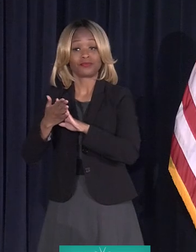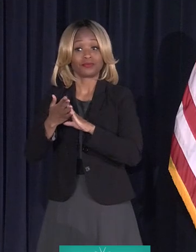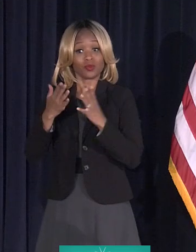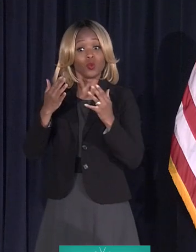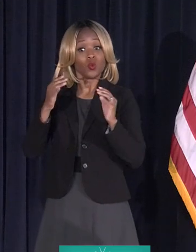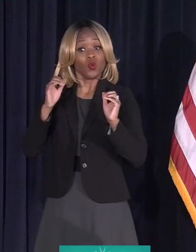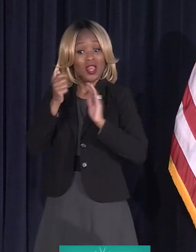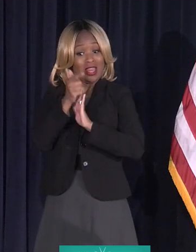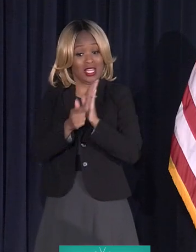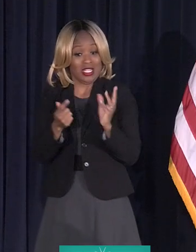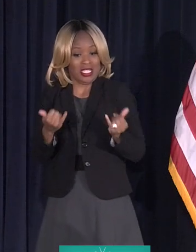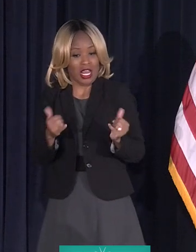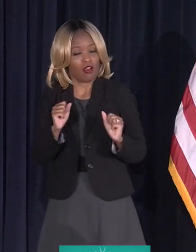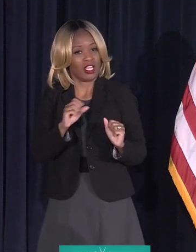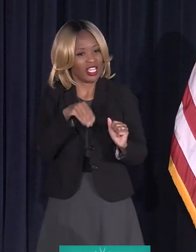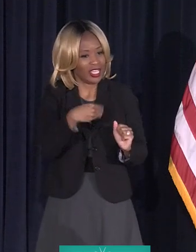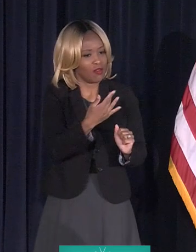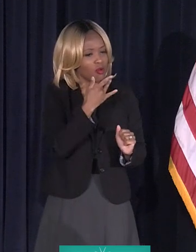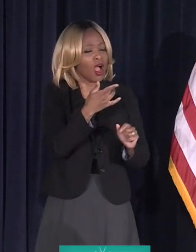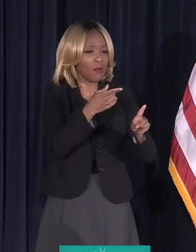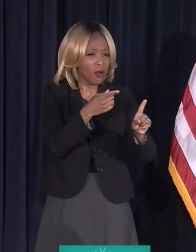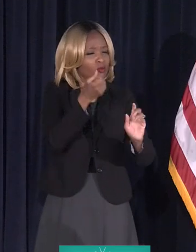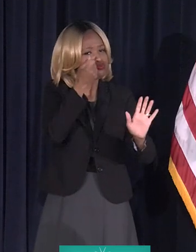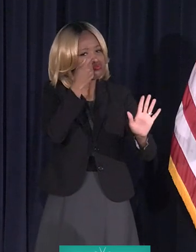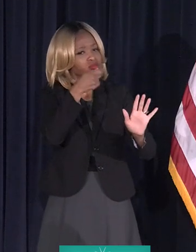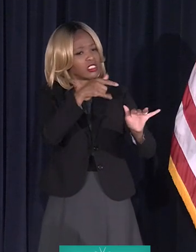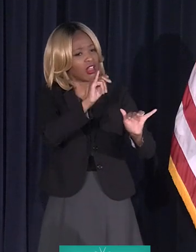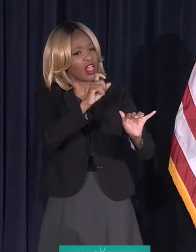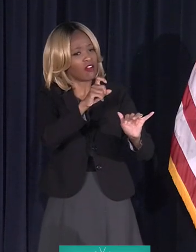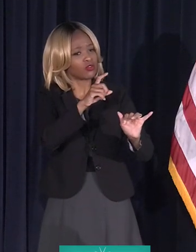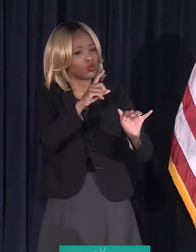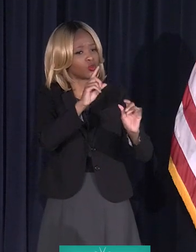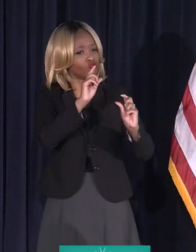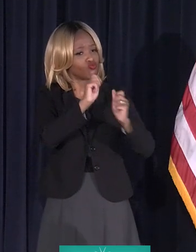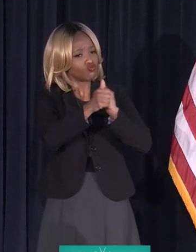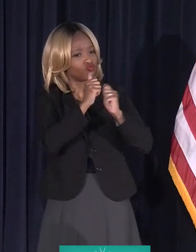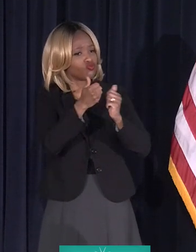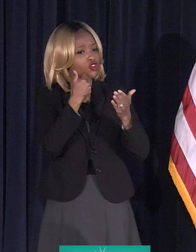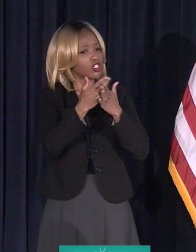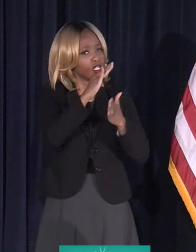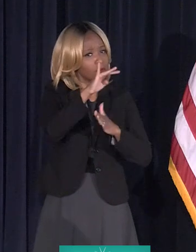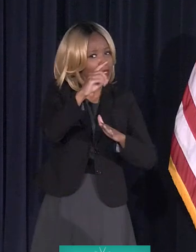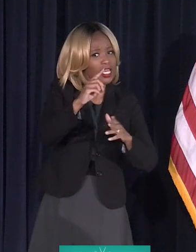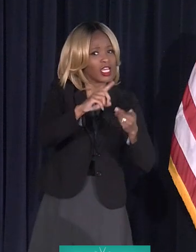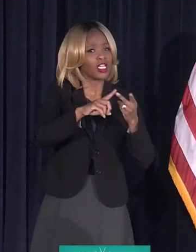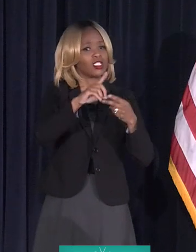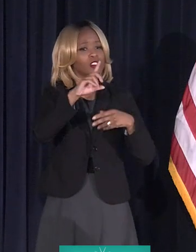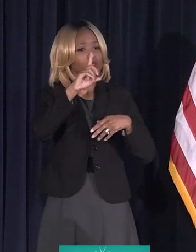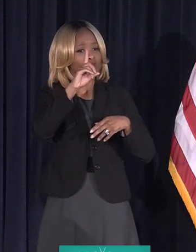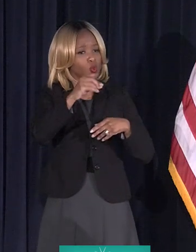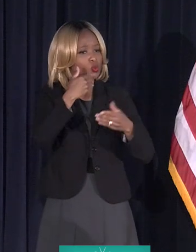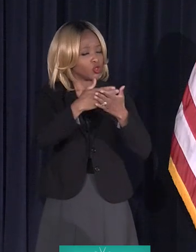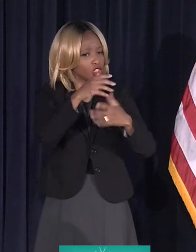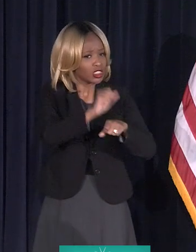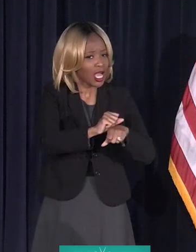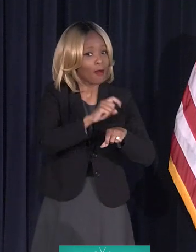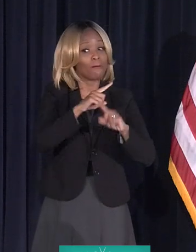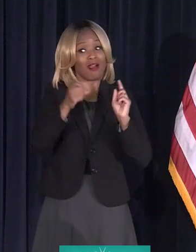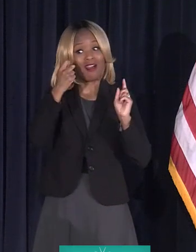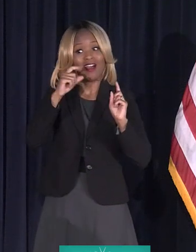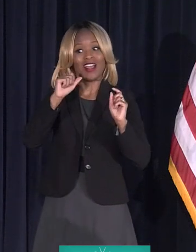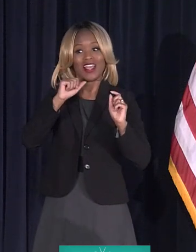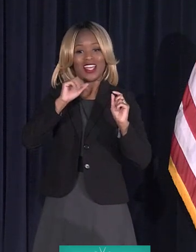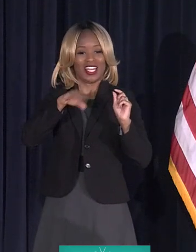preference to Detroit companies. They still got to do the job. They still got to give us a competitive bid, but you get bonus points if your